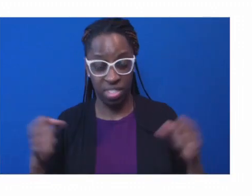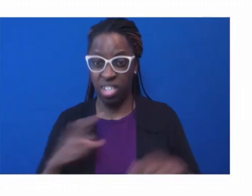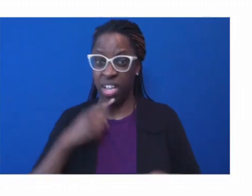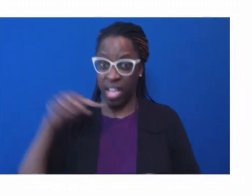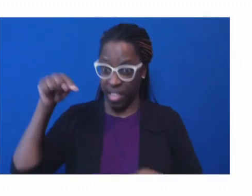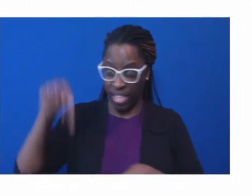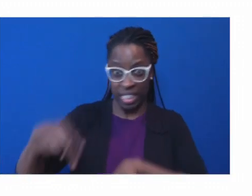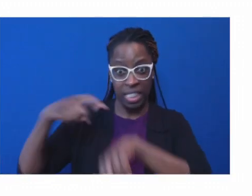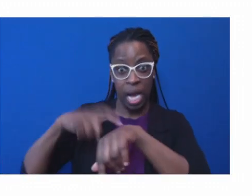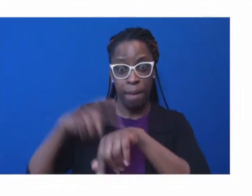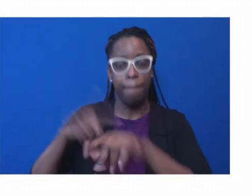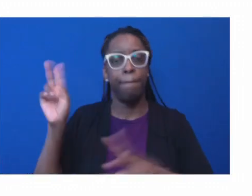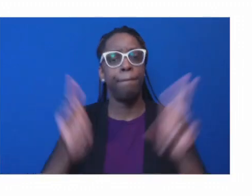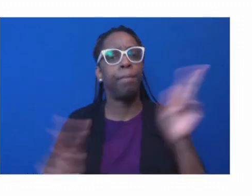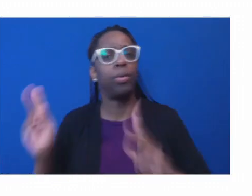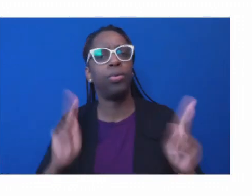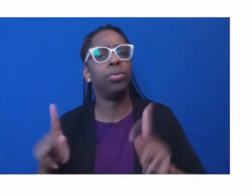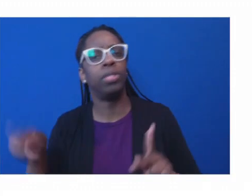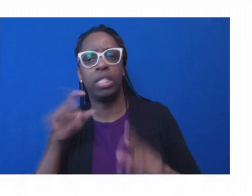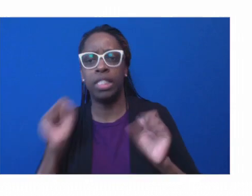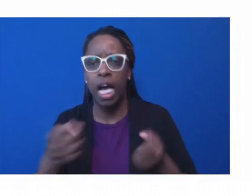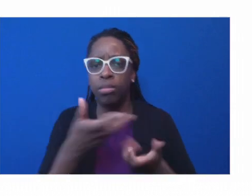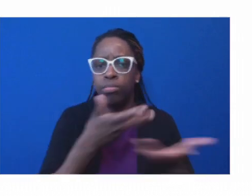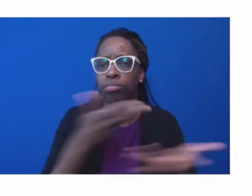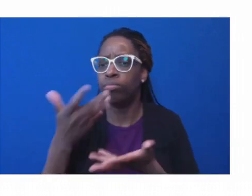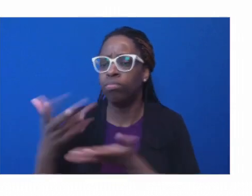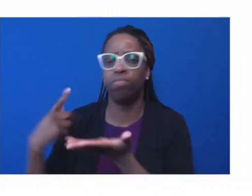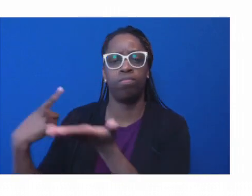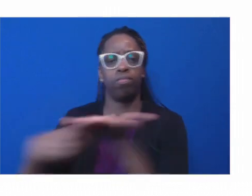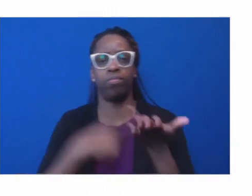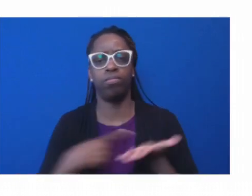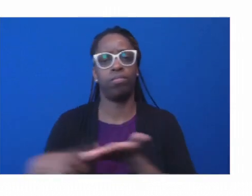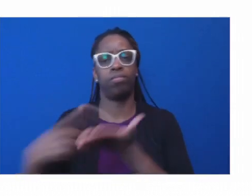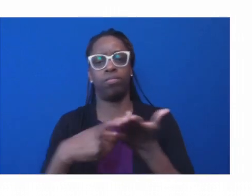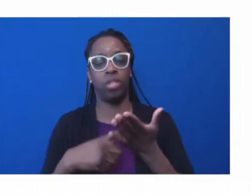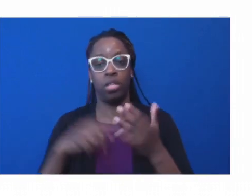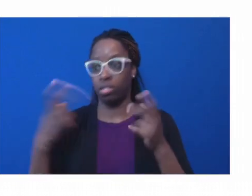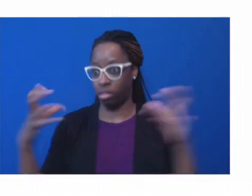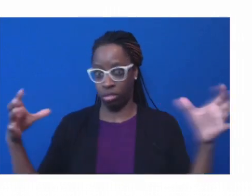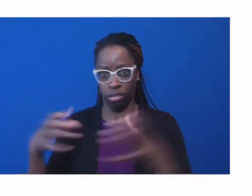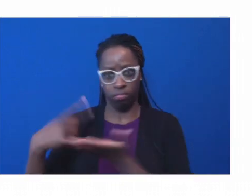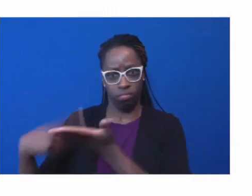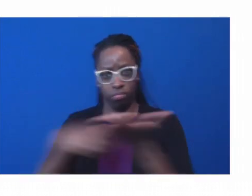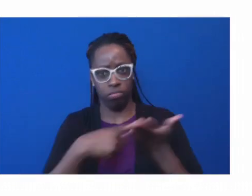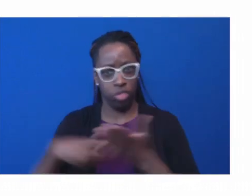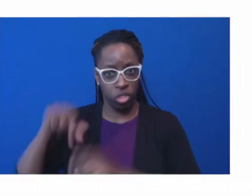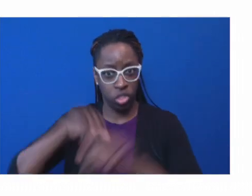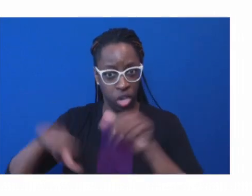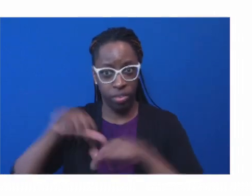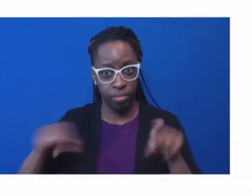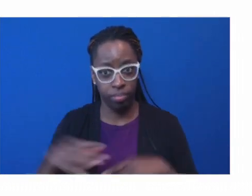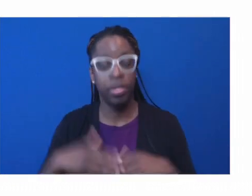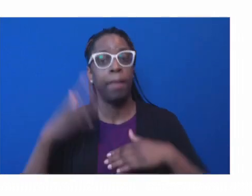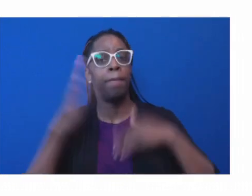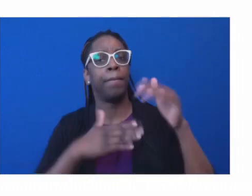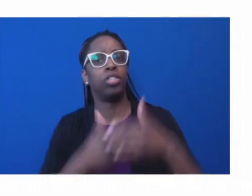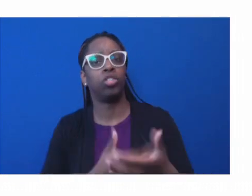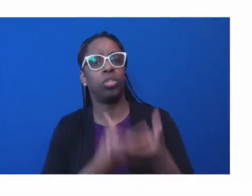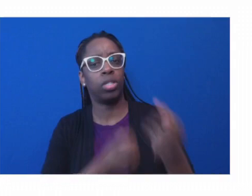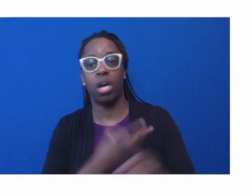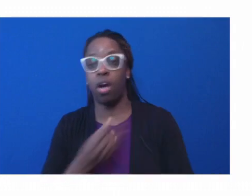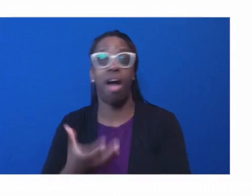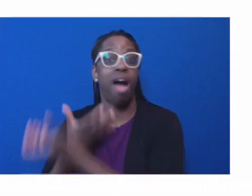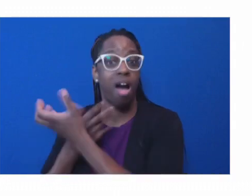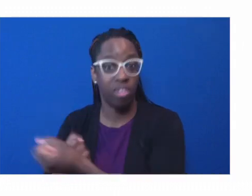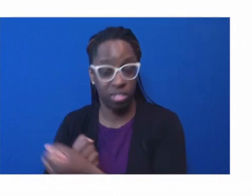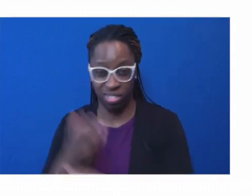health is caught oftentimes in the middle of that. So building trust and confidence is very much about one of the challenges that we've been